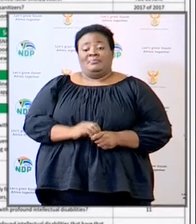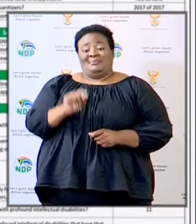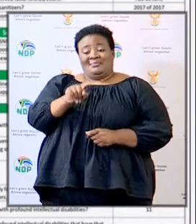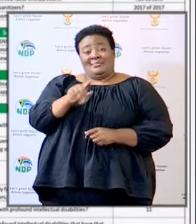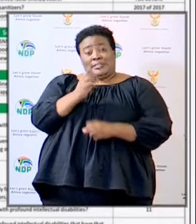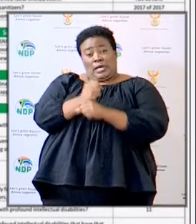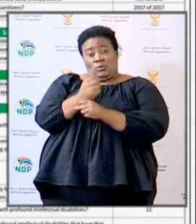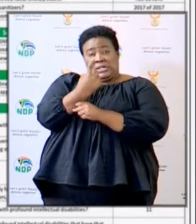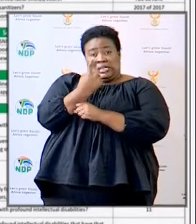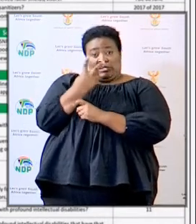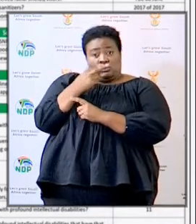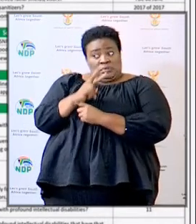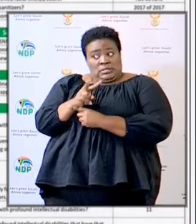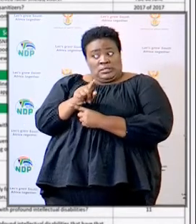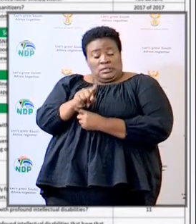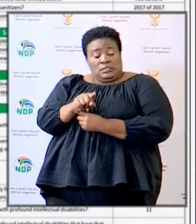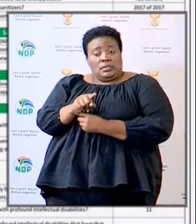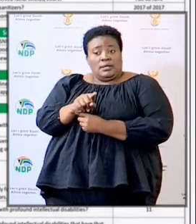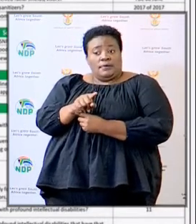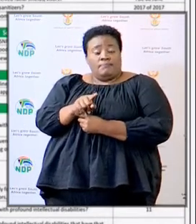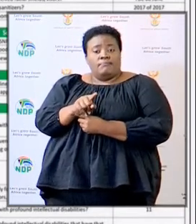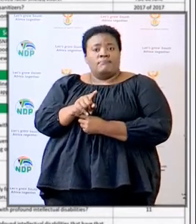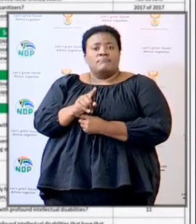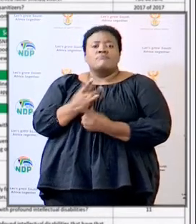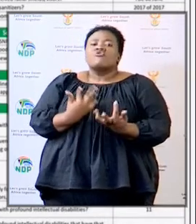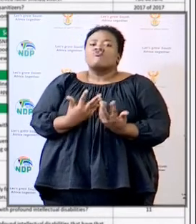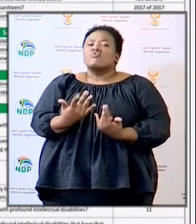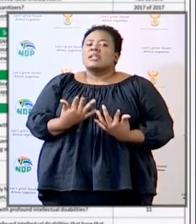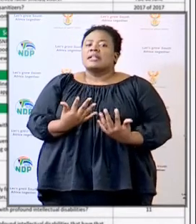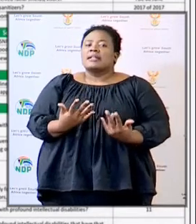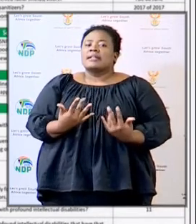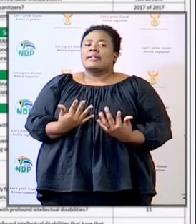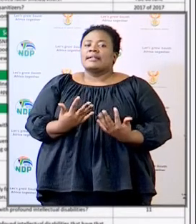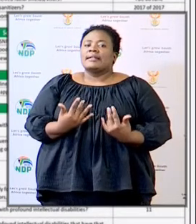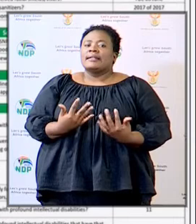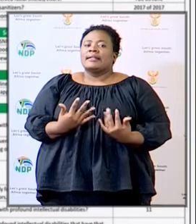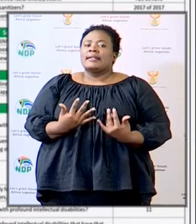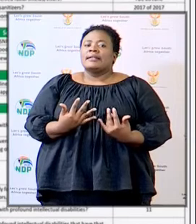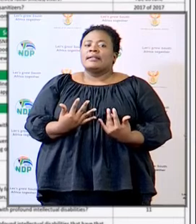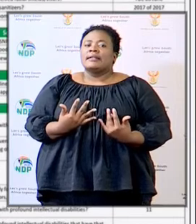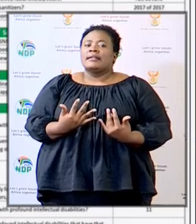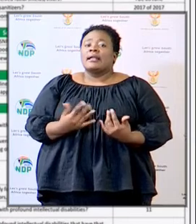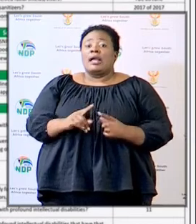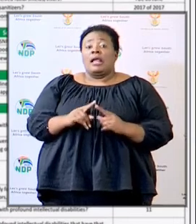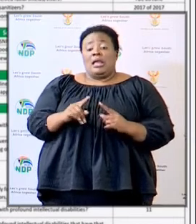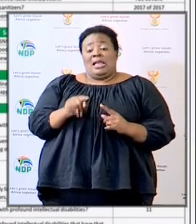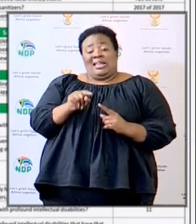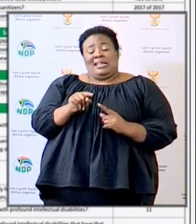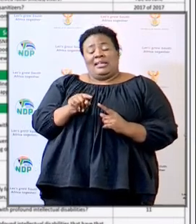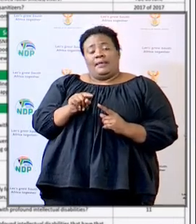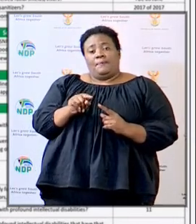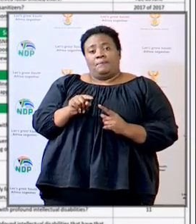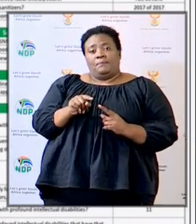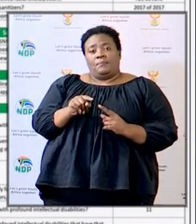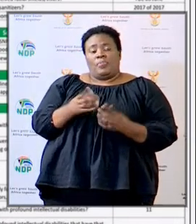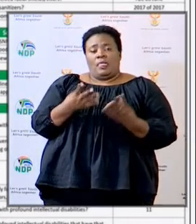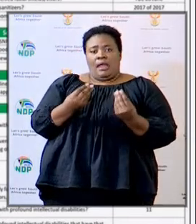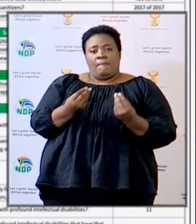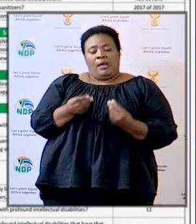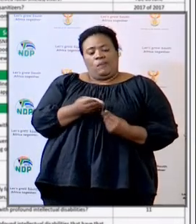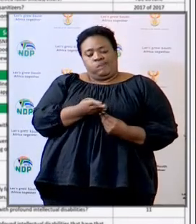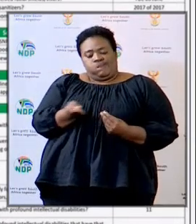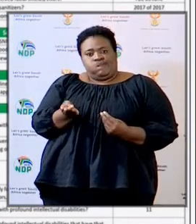You can see Gauteng also, as I said, it's green all the way, and the numbers are provided there